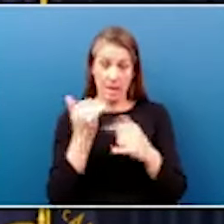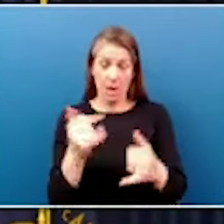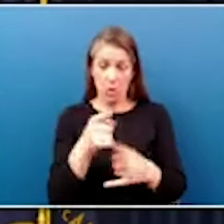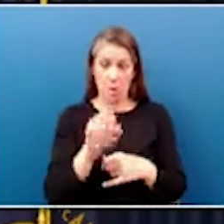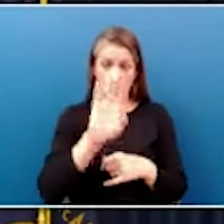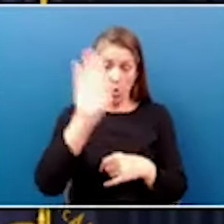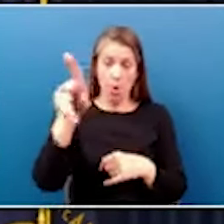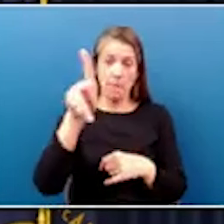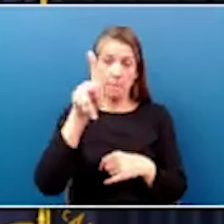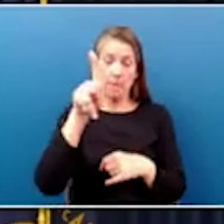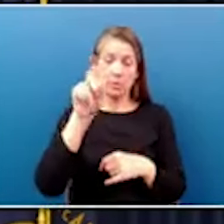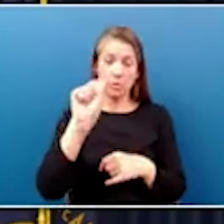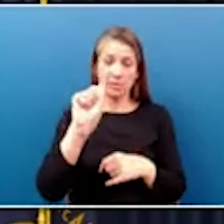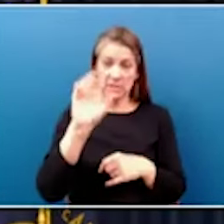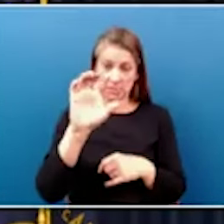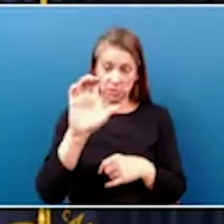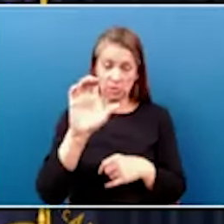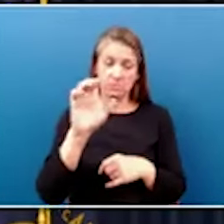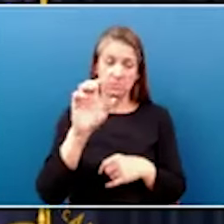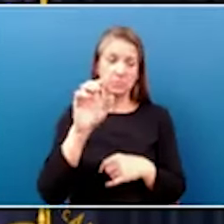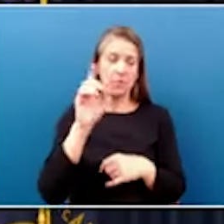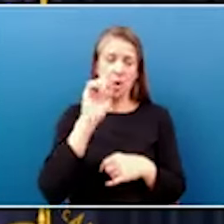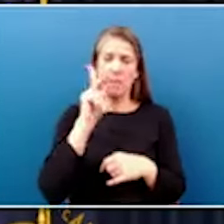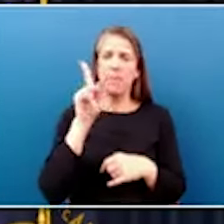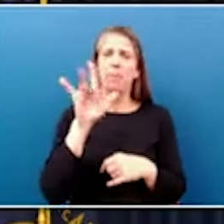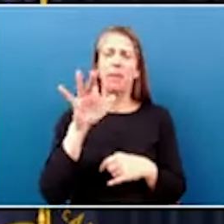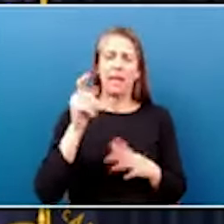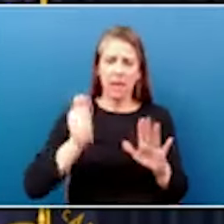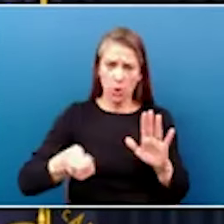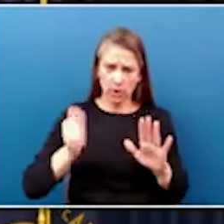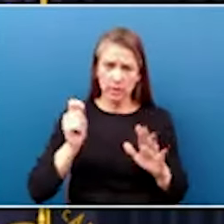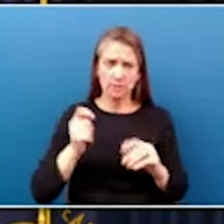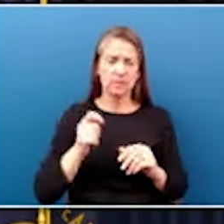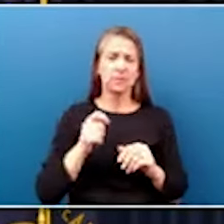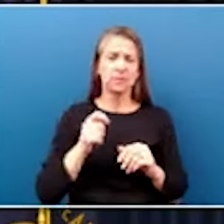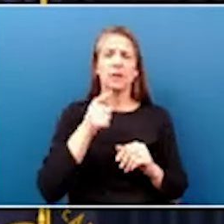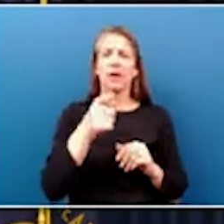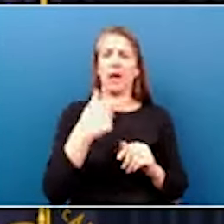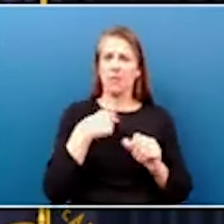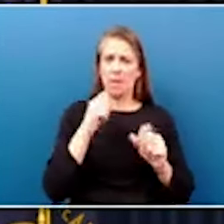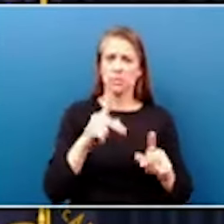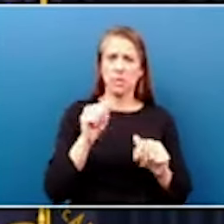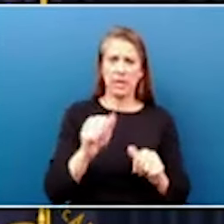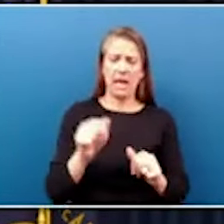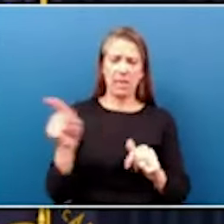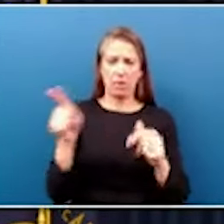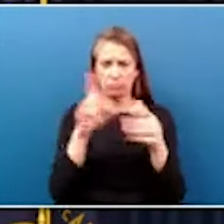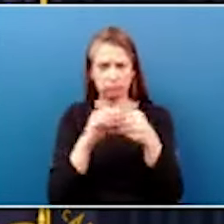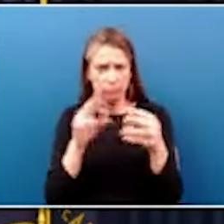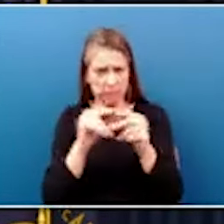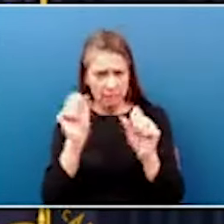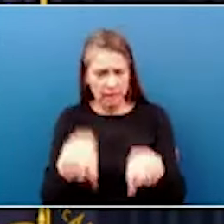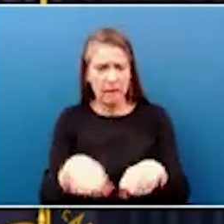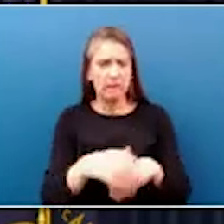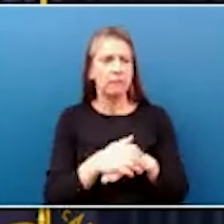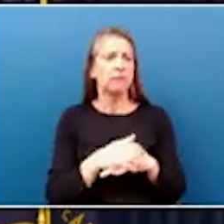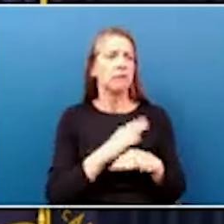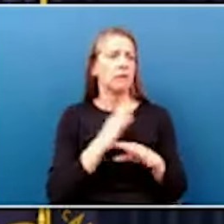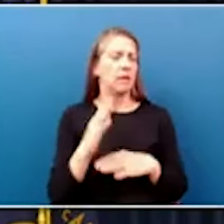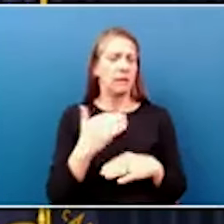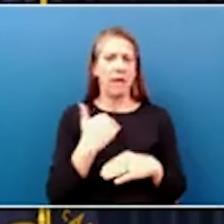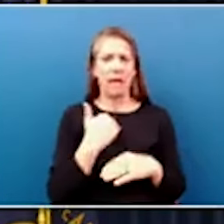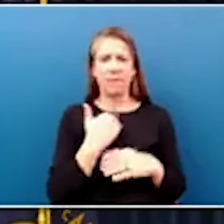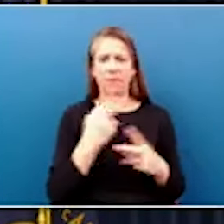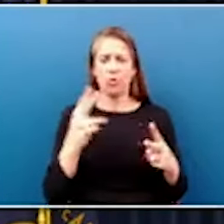commission for very public hearings and an opportunity to be heard and move it to potentially a very small